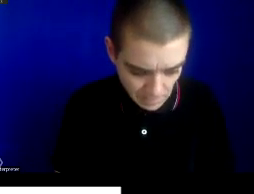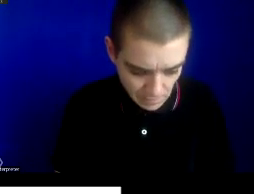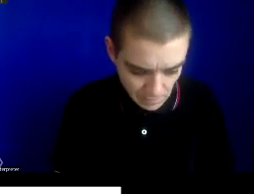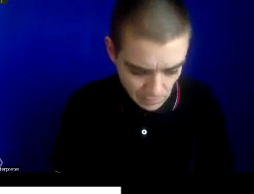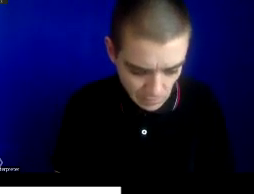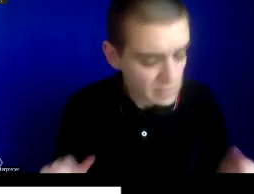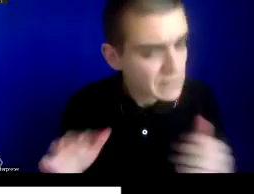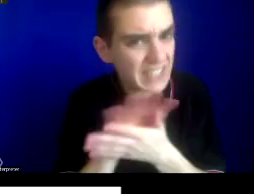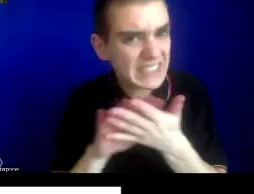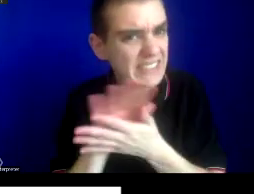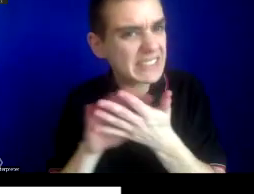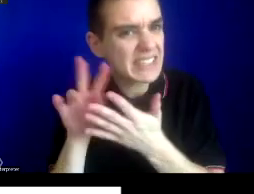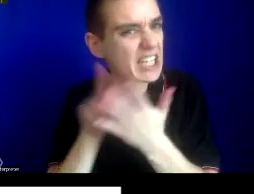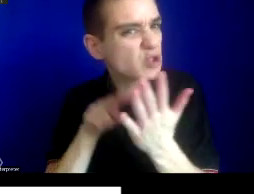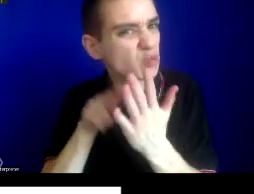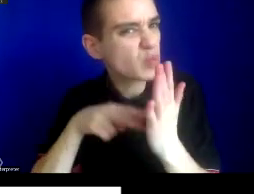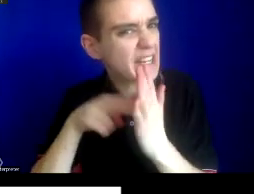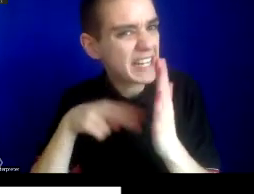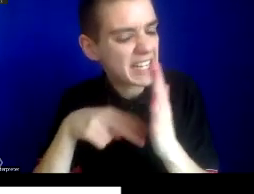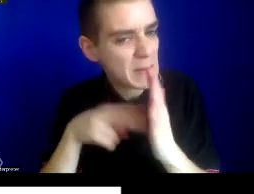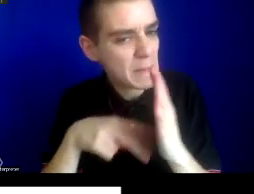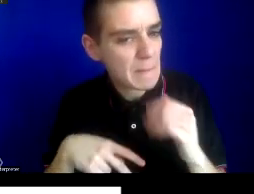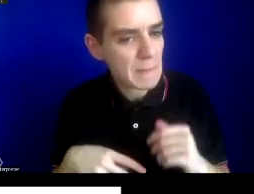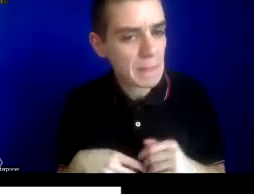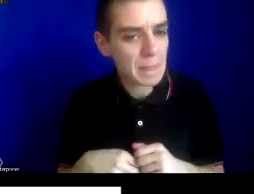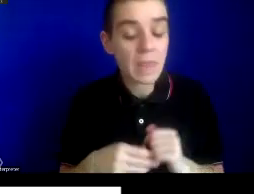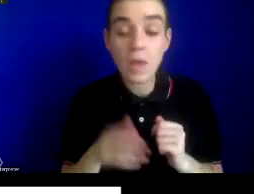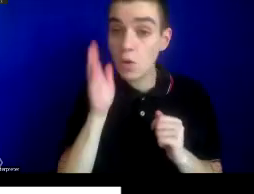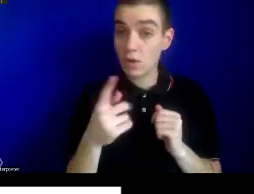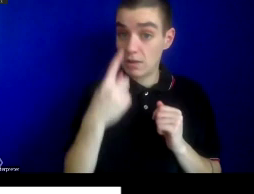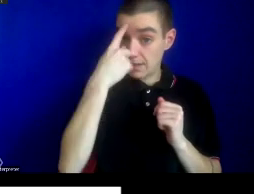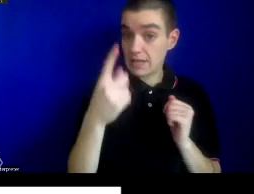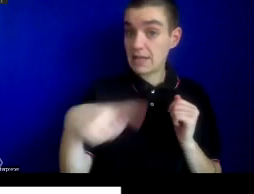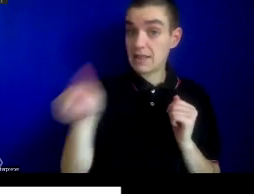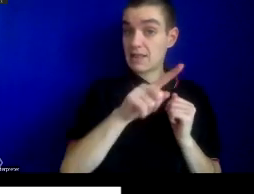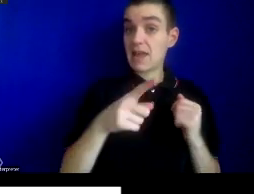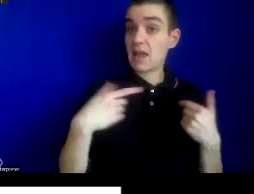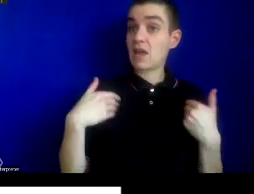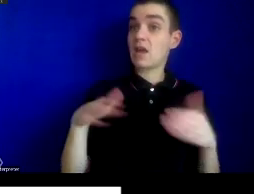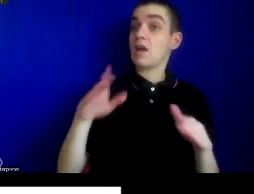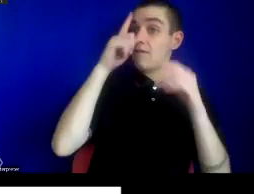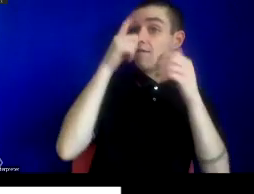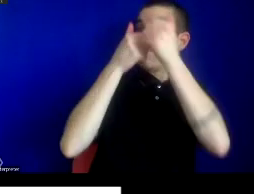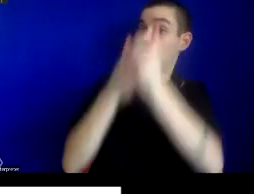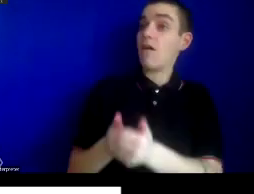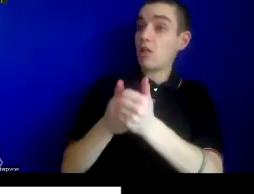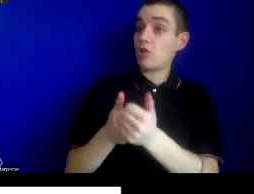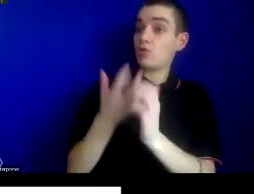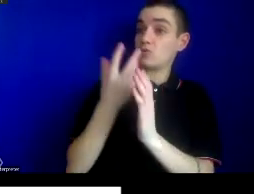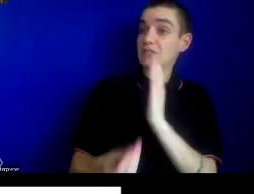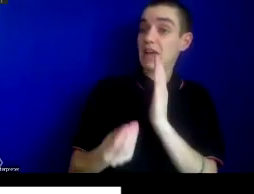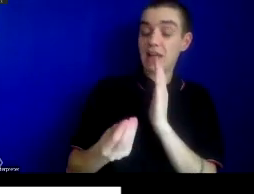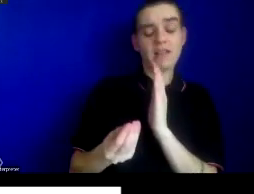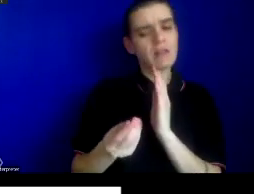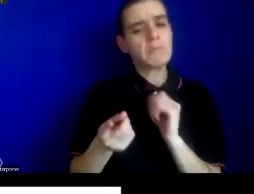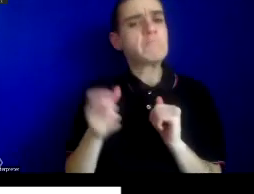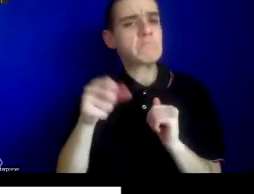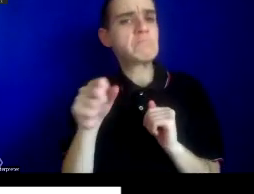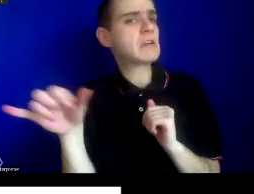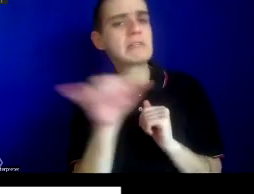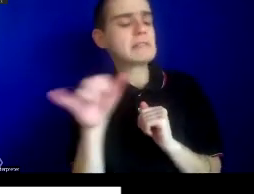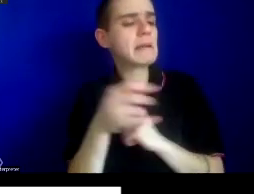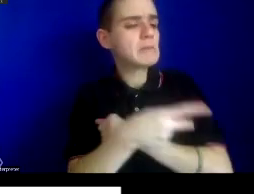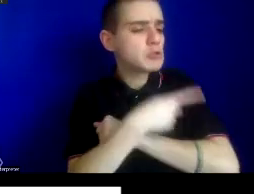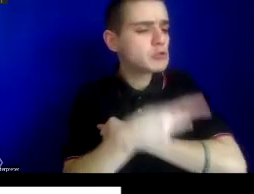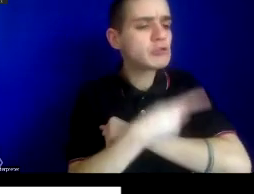many calamities? Could it be thought that they would resign themselves to death as quietly as the sheep and camels slaughtered by them during the sacrificial